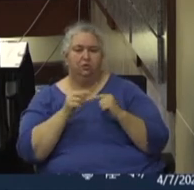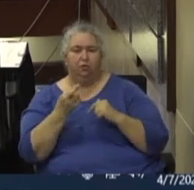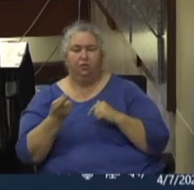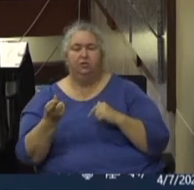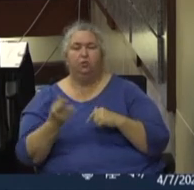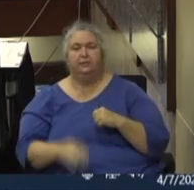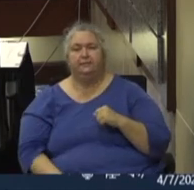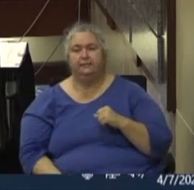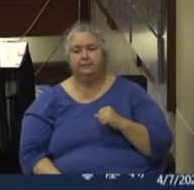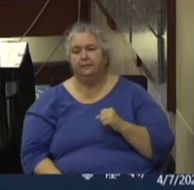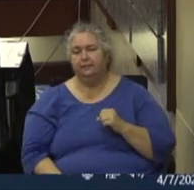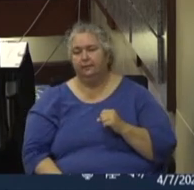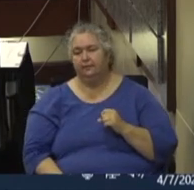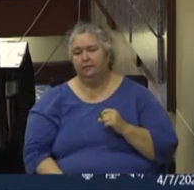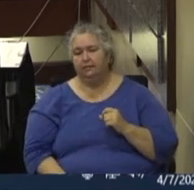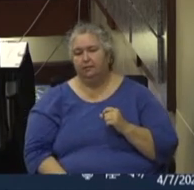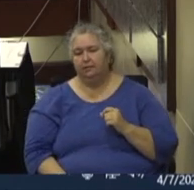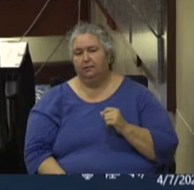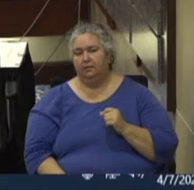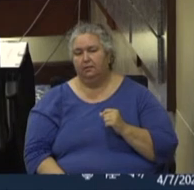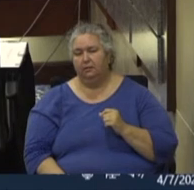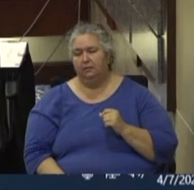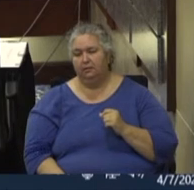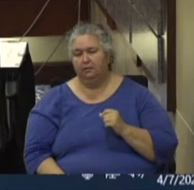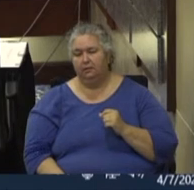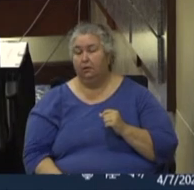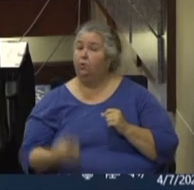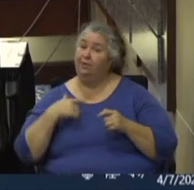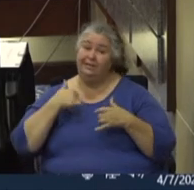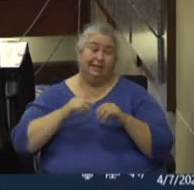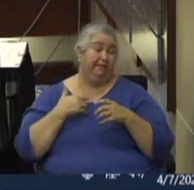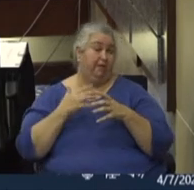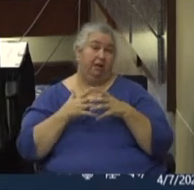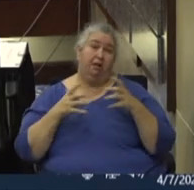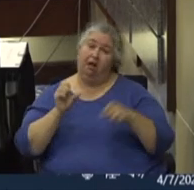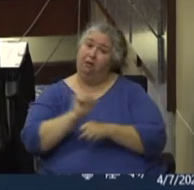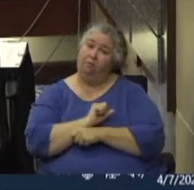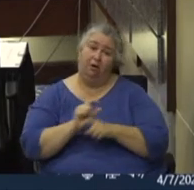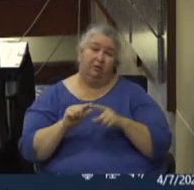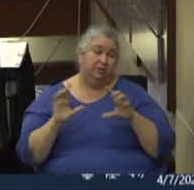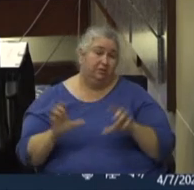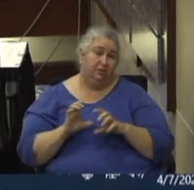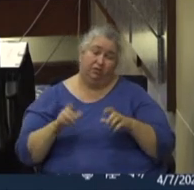possible. Um, we've still got a lot of work to do, but, um,